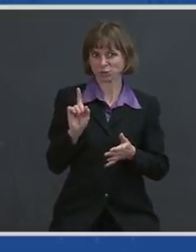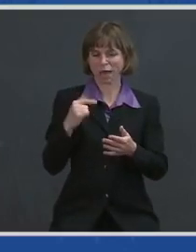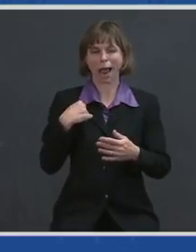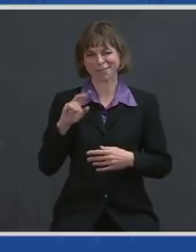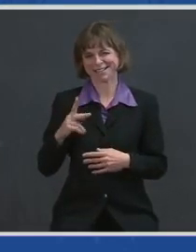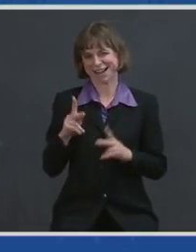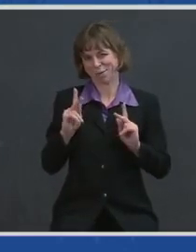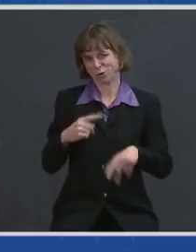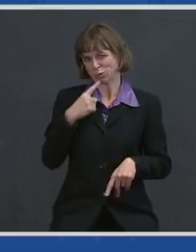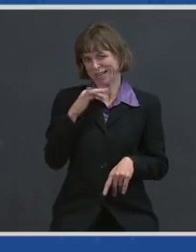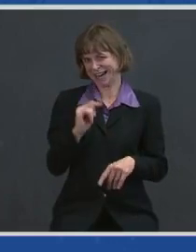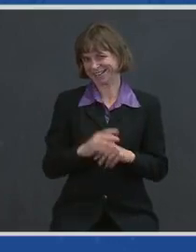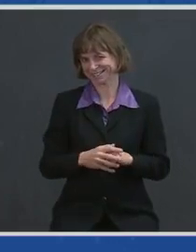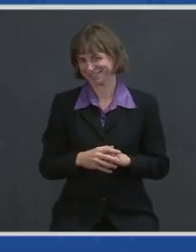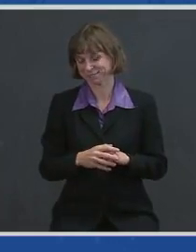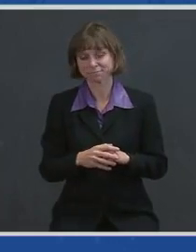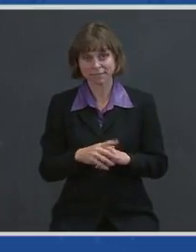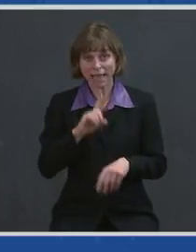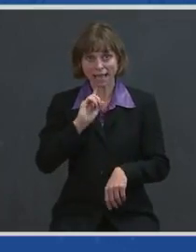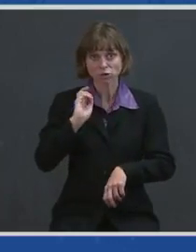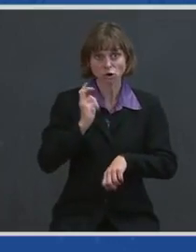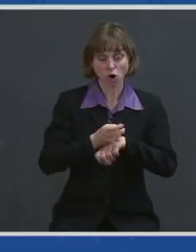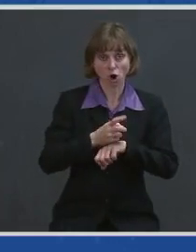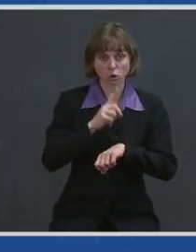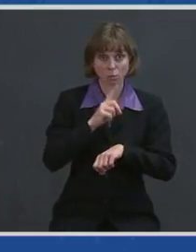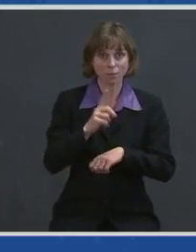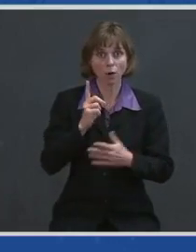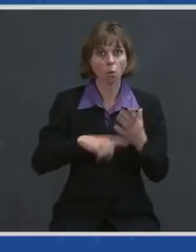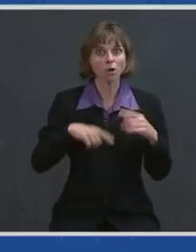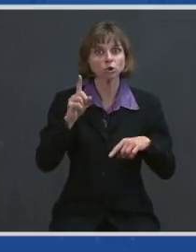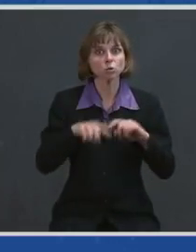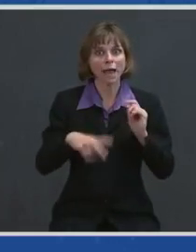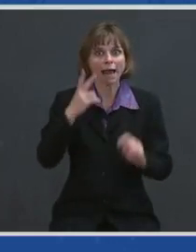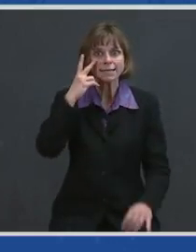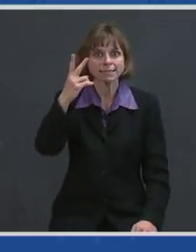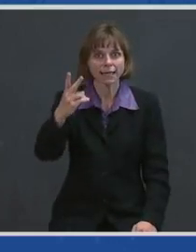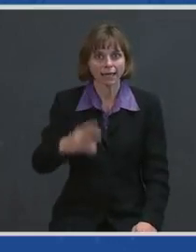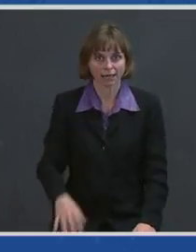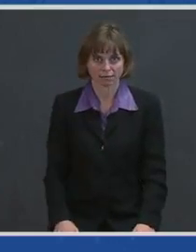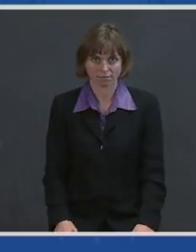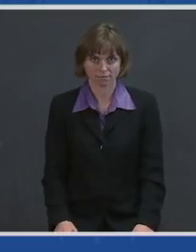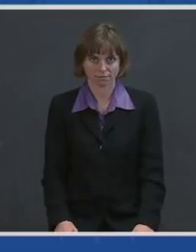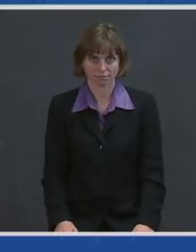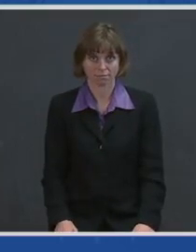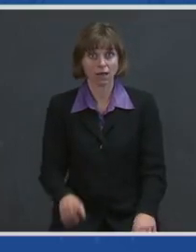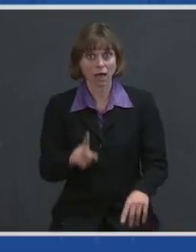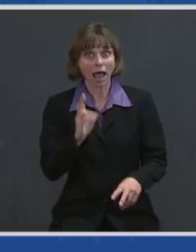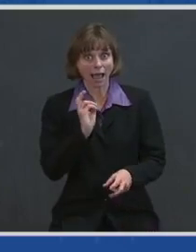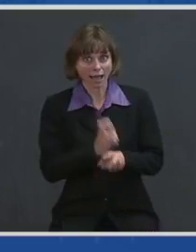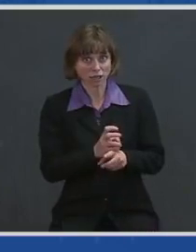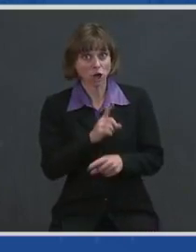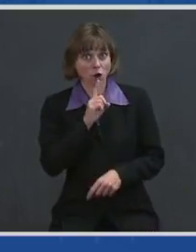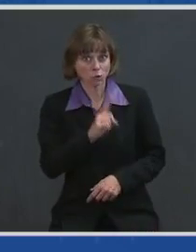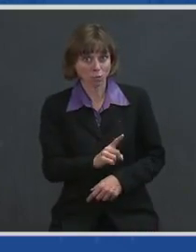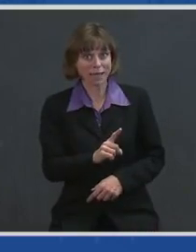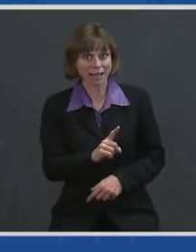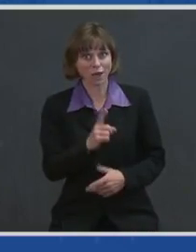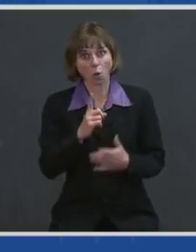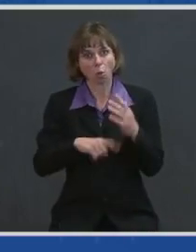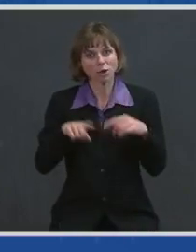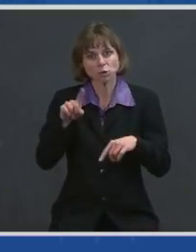this, it's hard to be what you can't see. It's hard to be what you can't see,